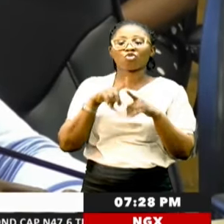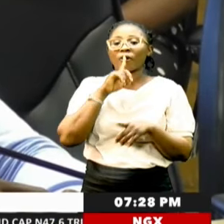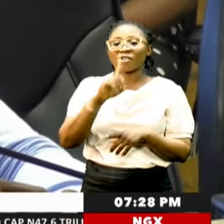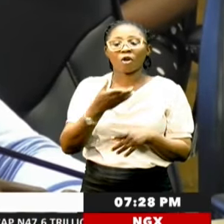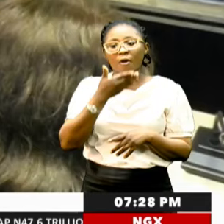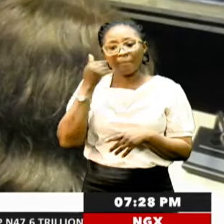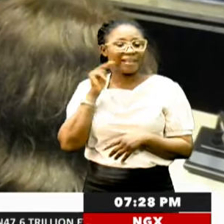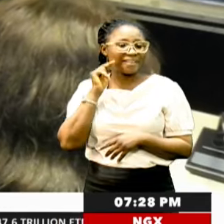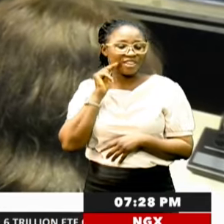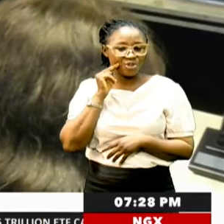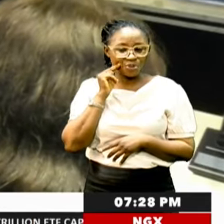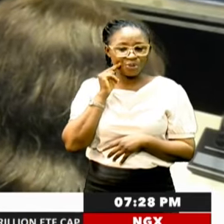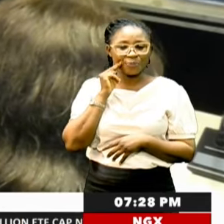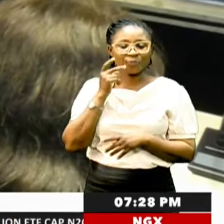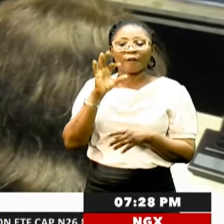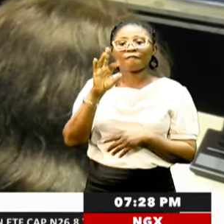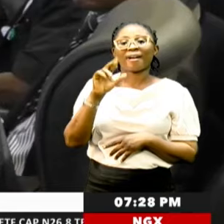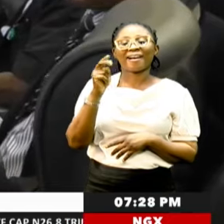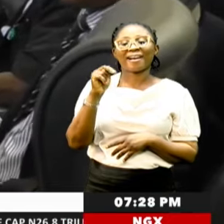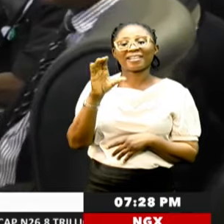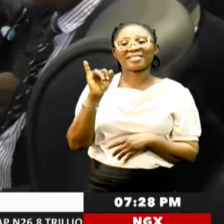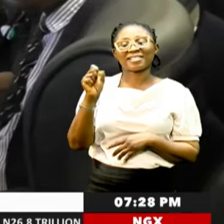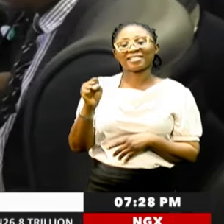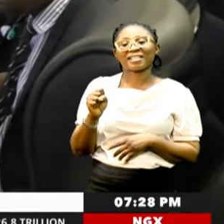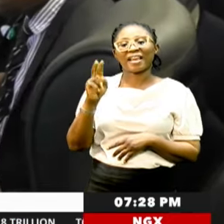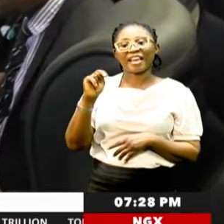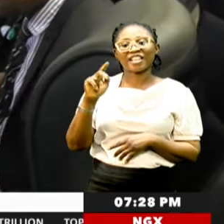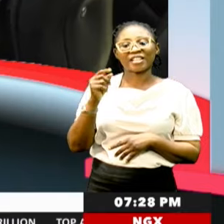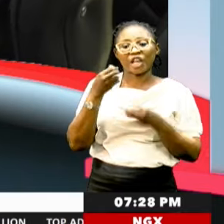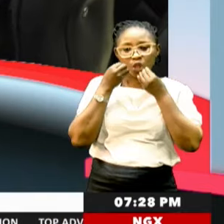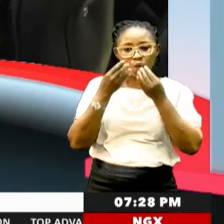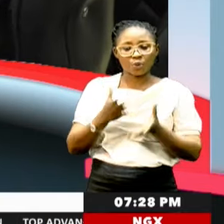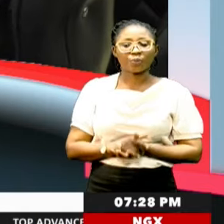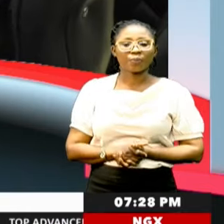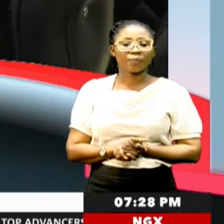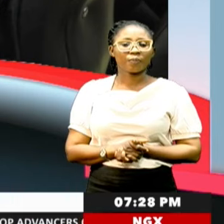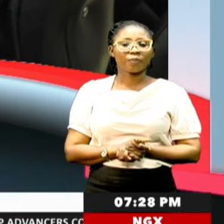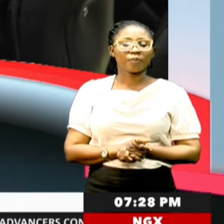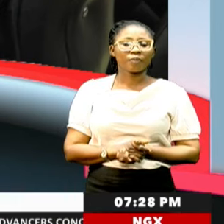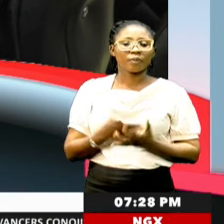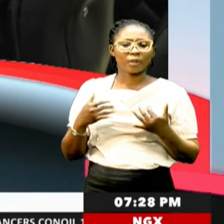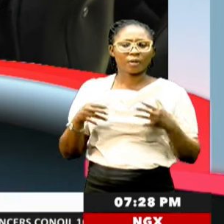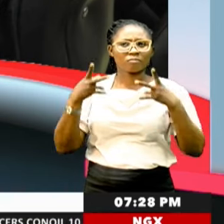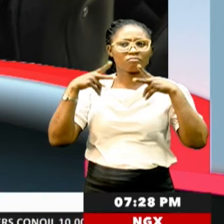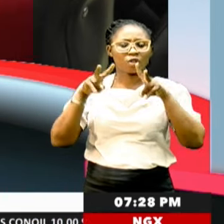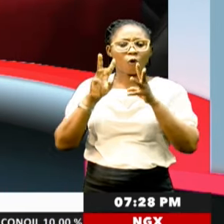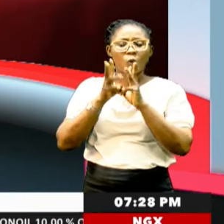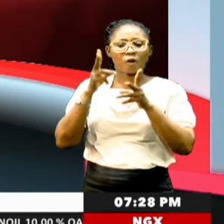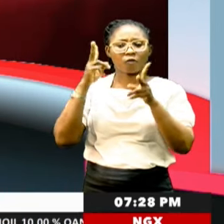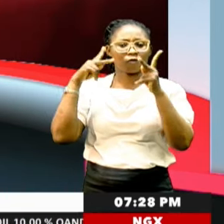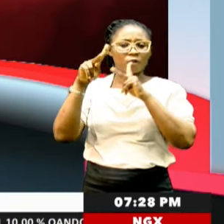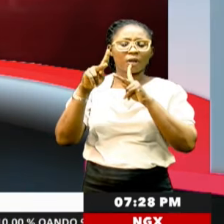a better Nigeria. Frances Udojo, NT News. Let's check out the weather forecast.